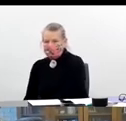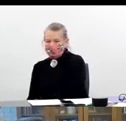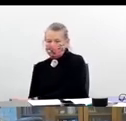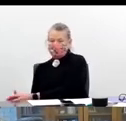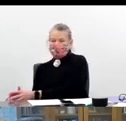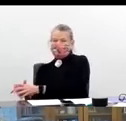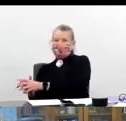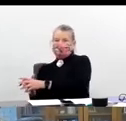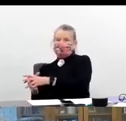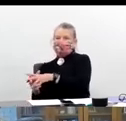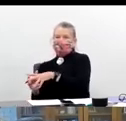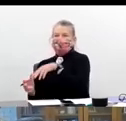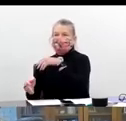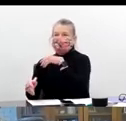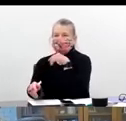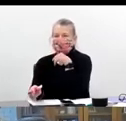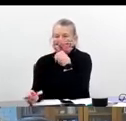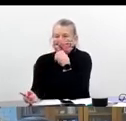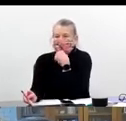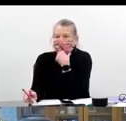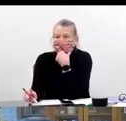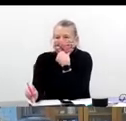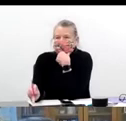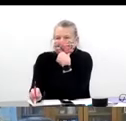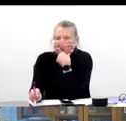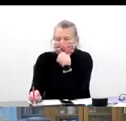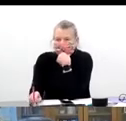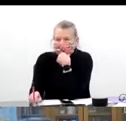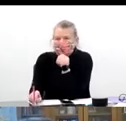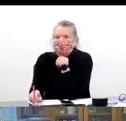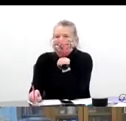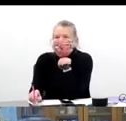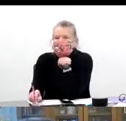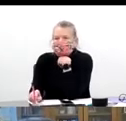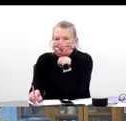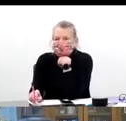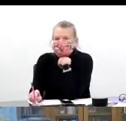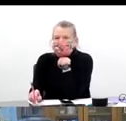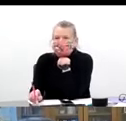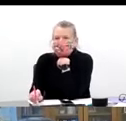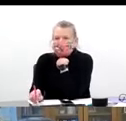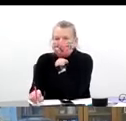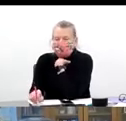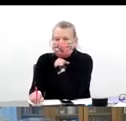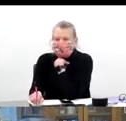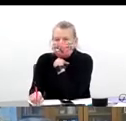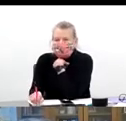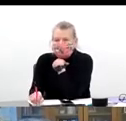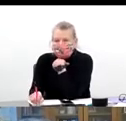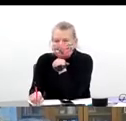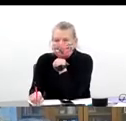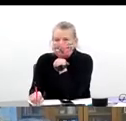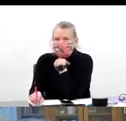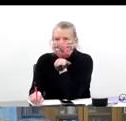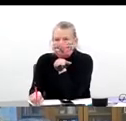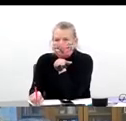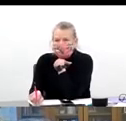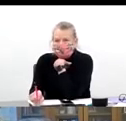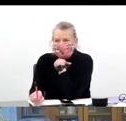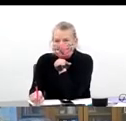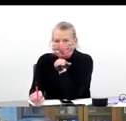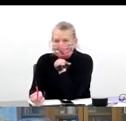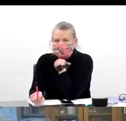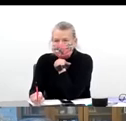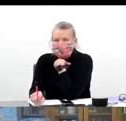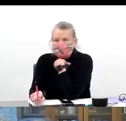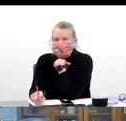for our first responders. So first priority is, is going to be our, uh, nursing home population and, and the staff who work there. We're trying